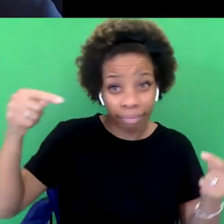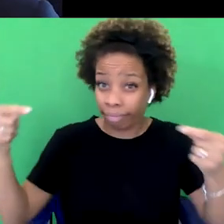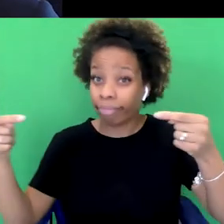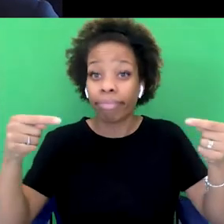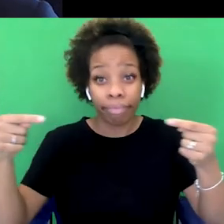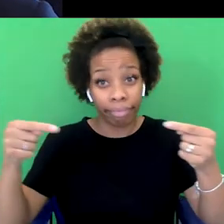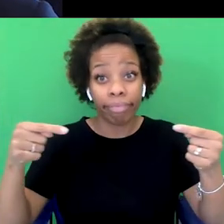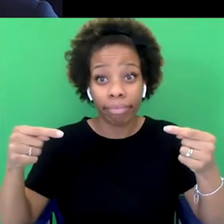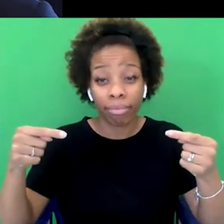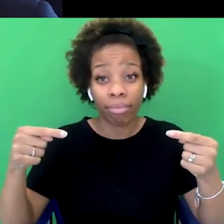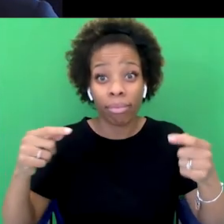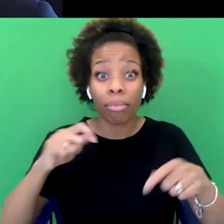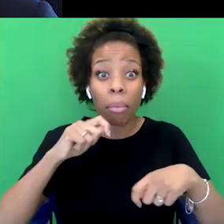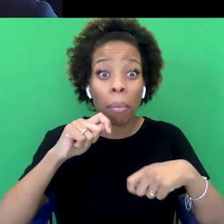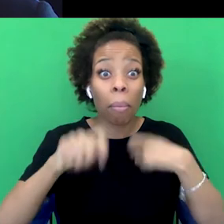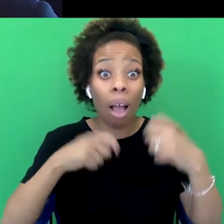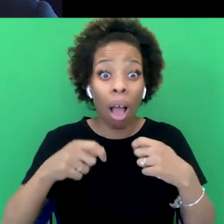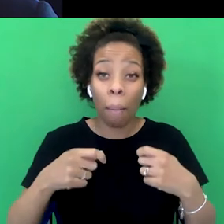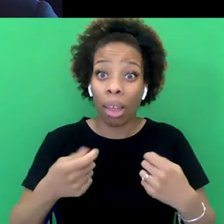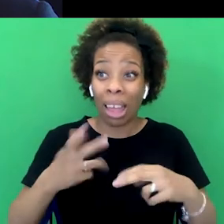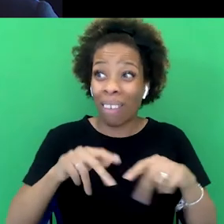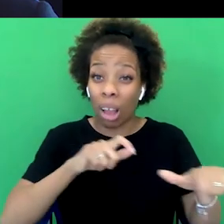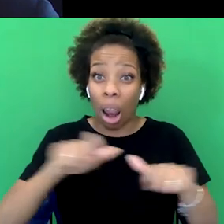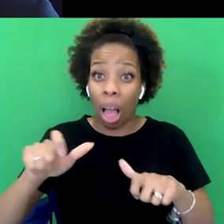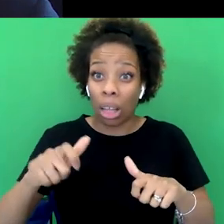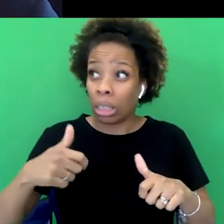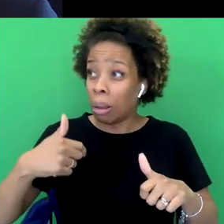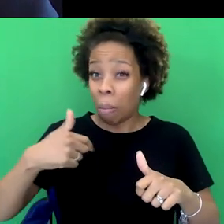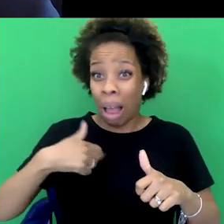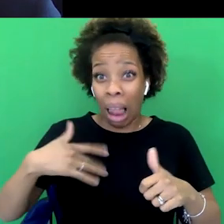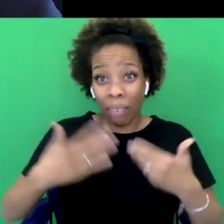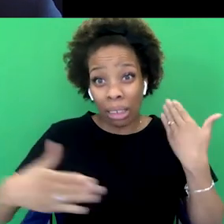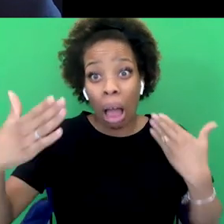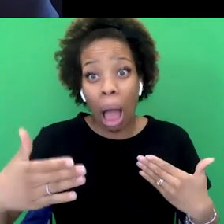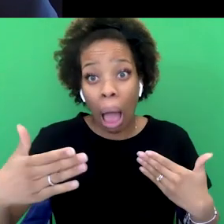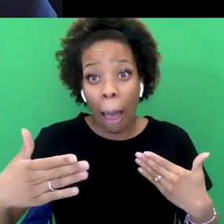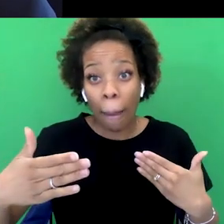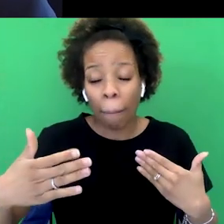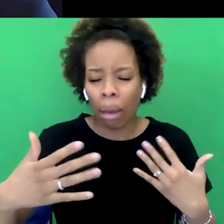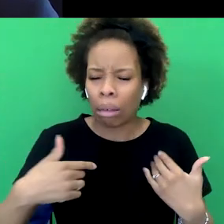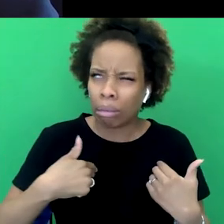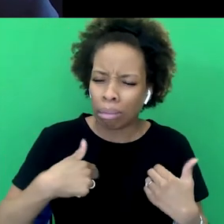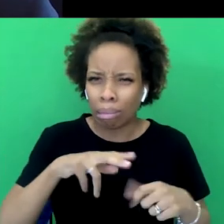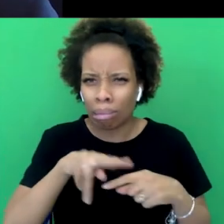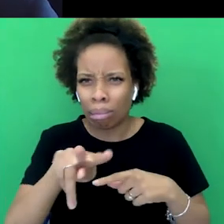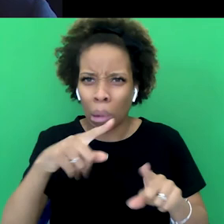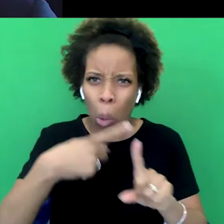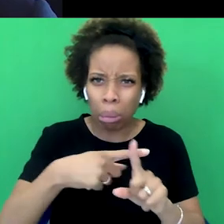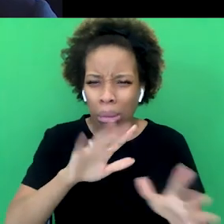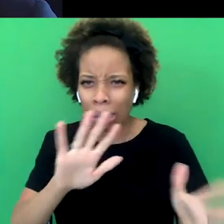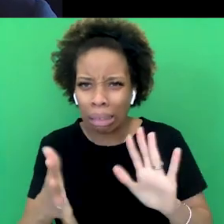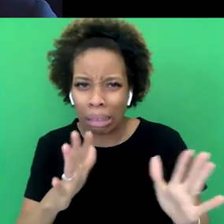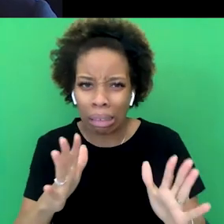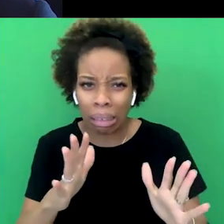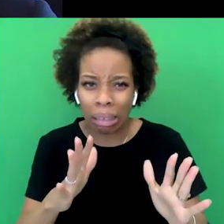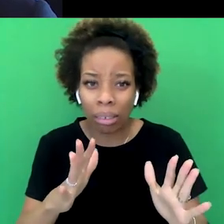No, it's like, if it lasts, like, my entire lifetime, then one is less optimistic about it. But if you kind of have the long